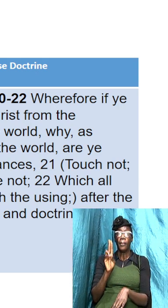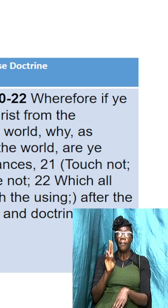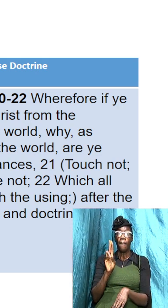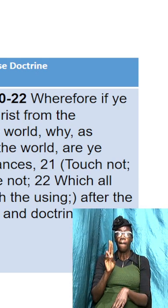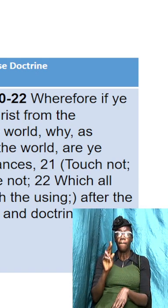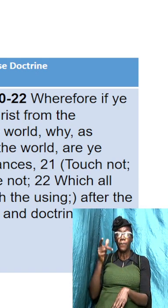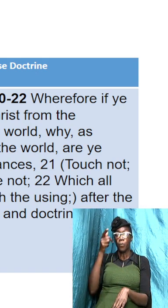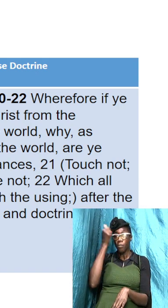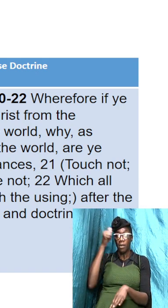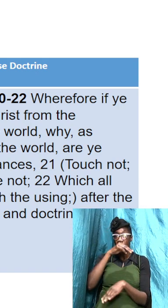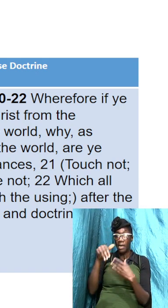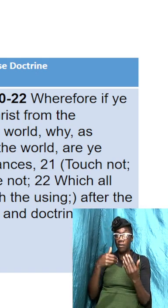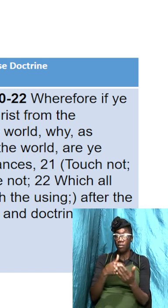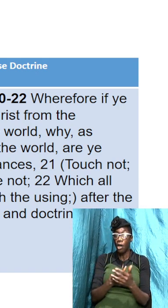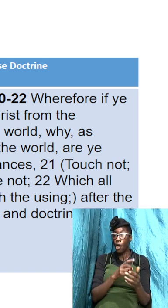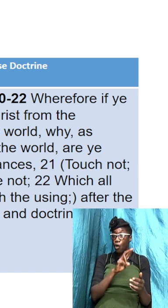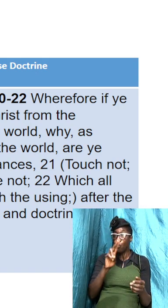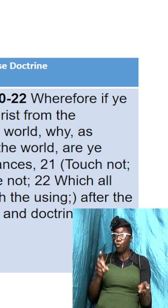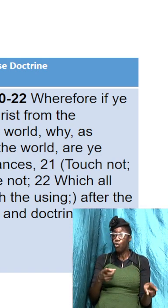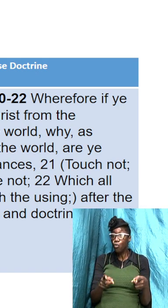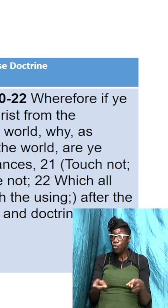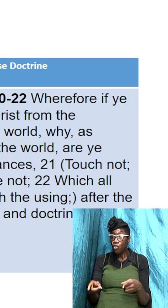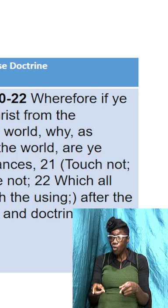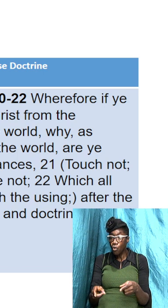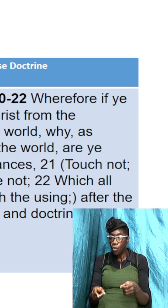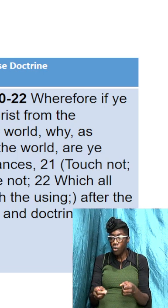all who do so will perish